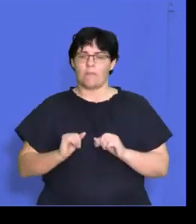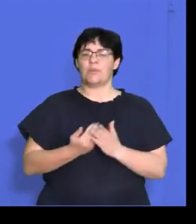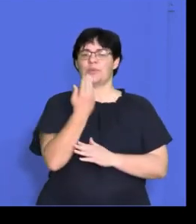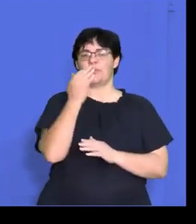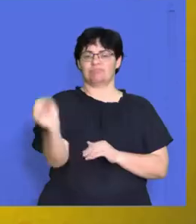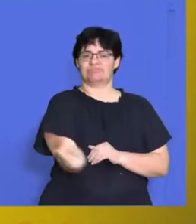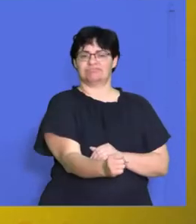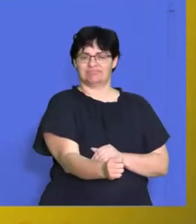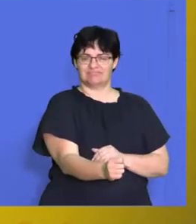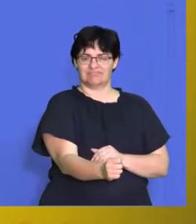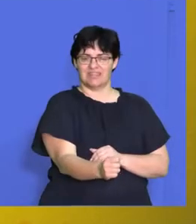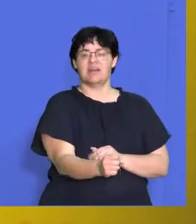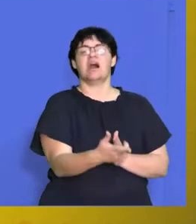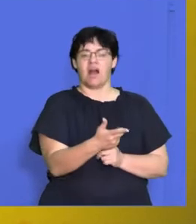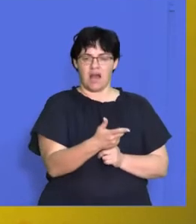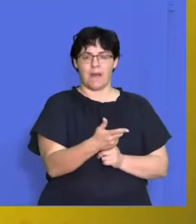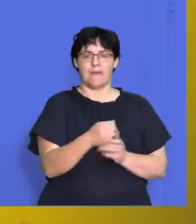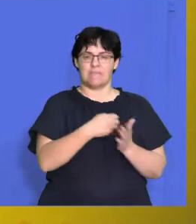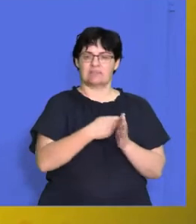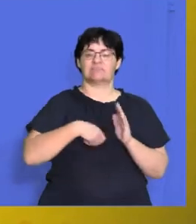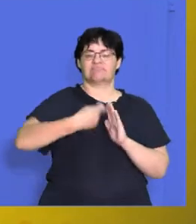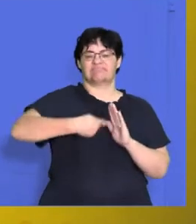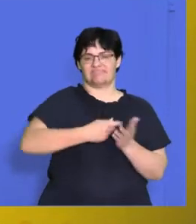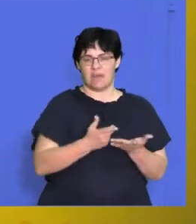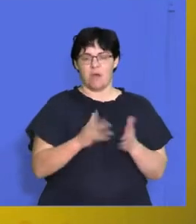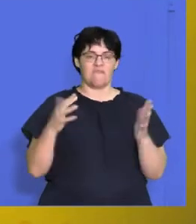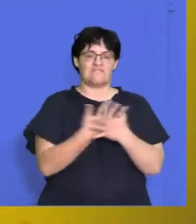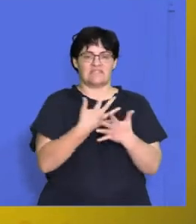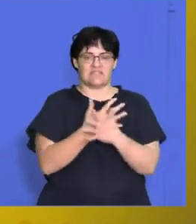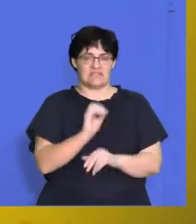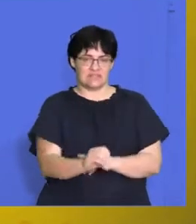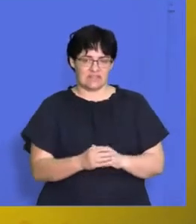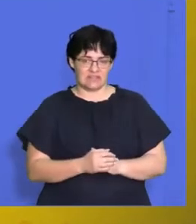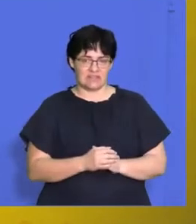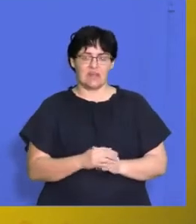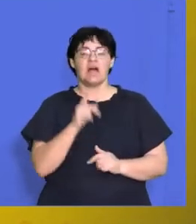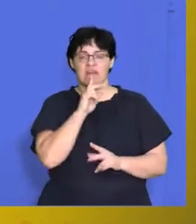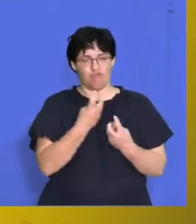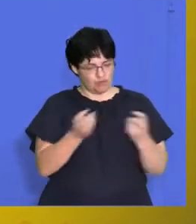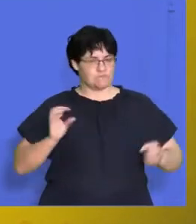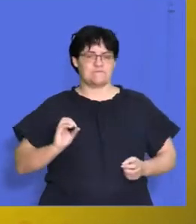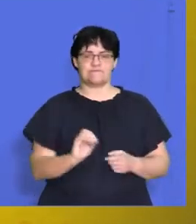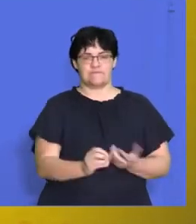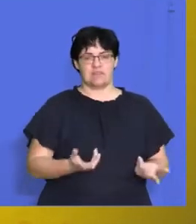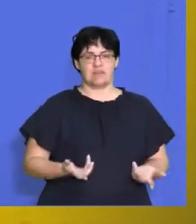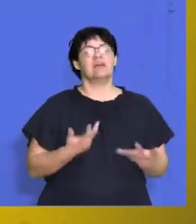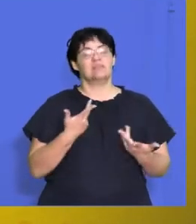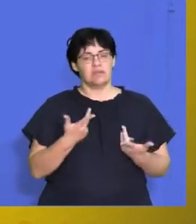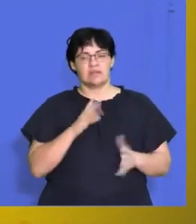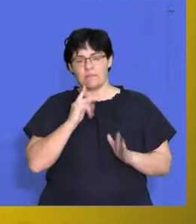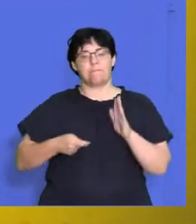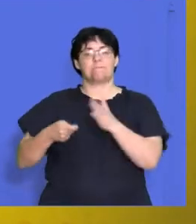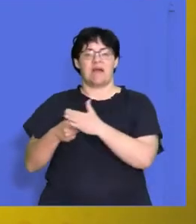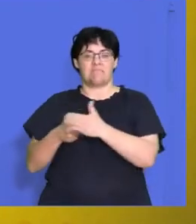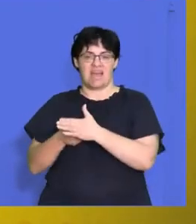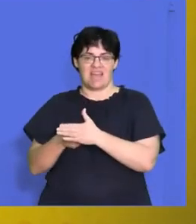that's come out that can make the bags in a foster manner to have those resources whereby they can go and buy